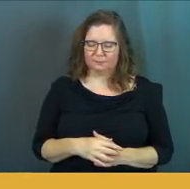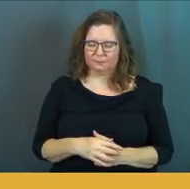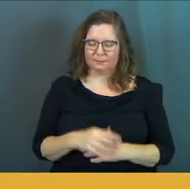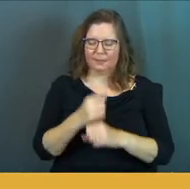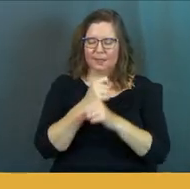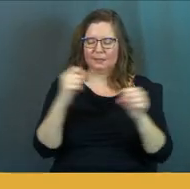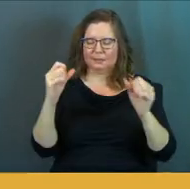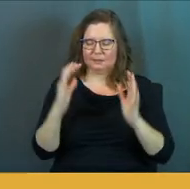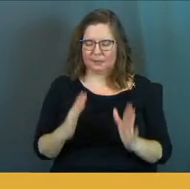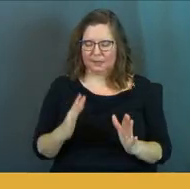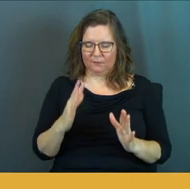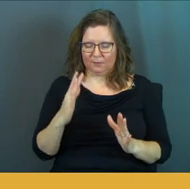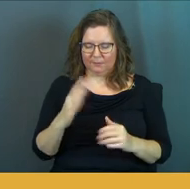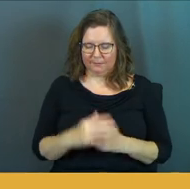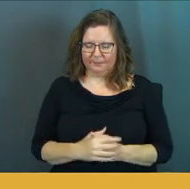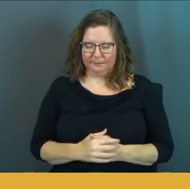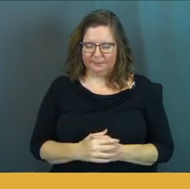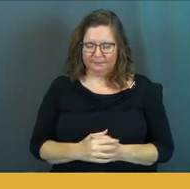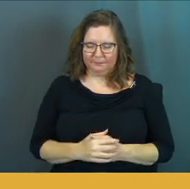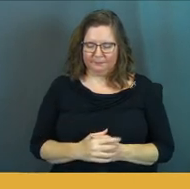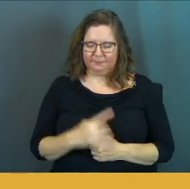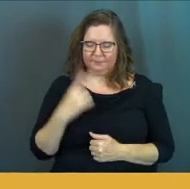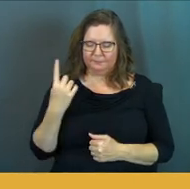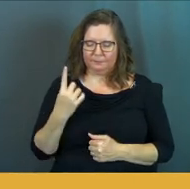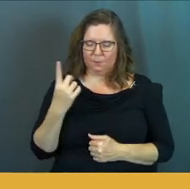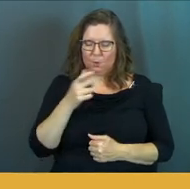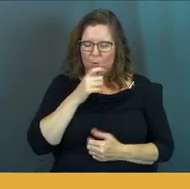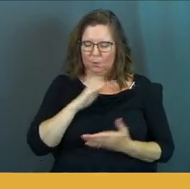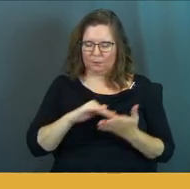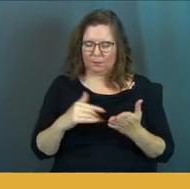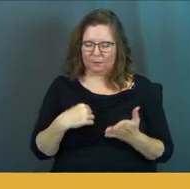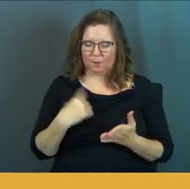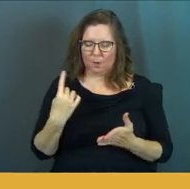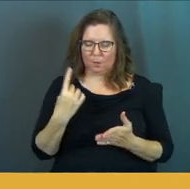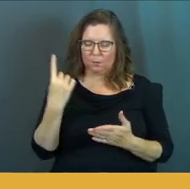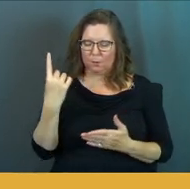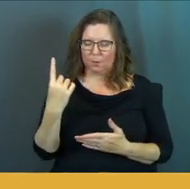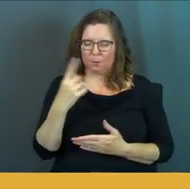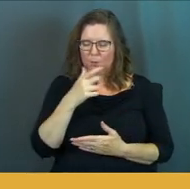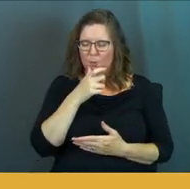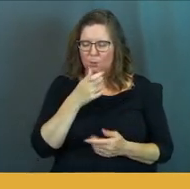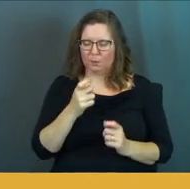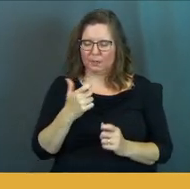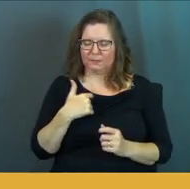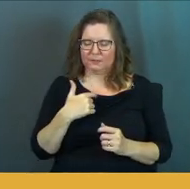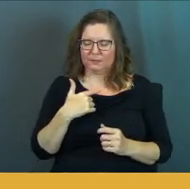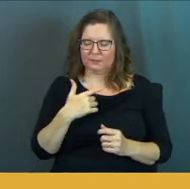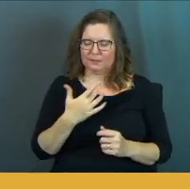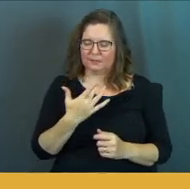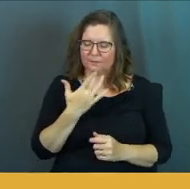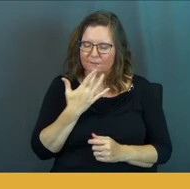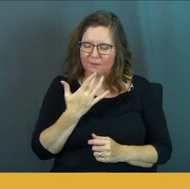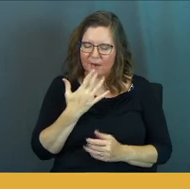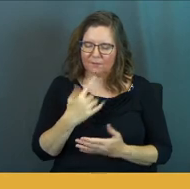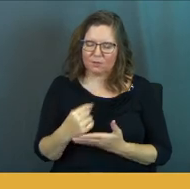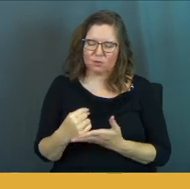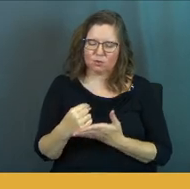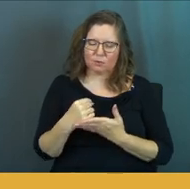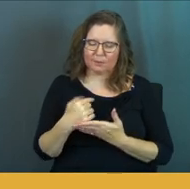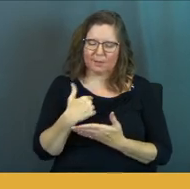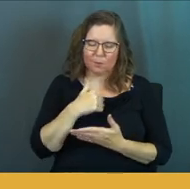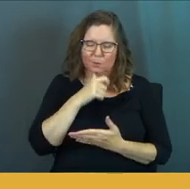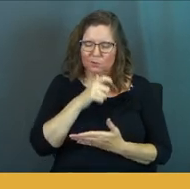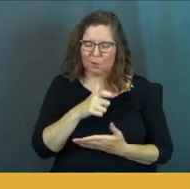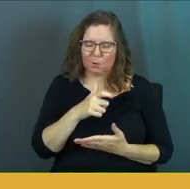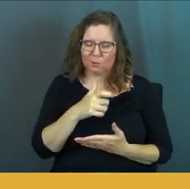a savior. You're always the one who forgives us. You're always the one who gives us this favor and this treatment that we